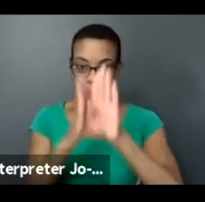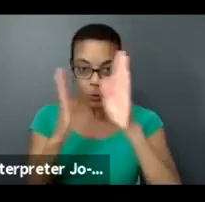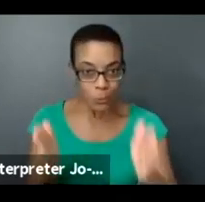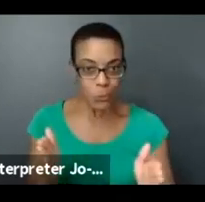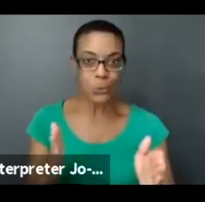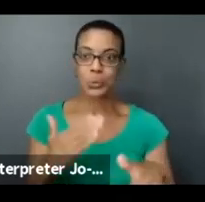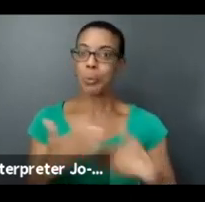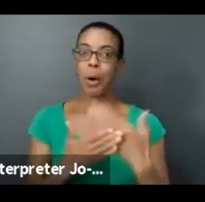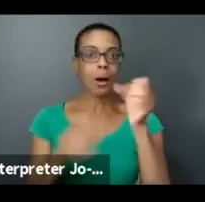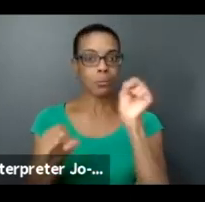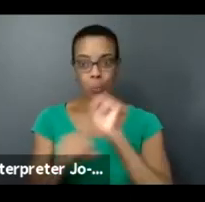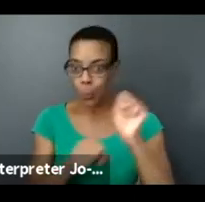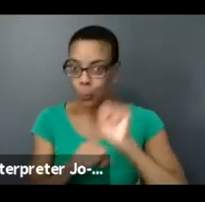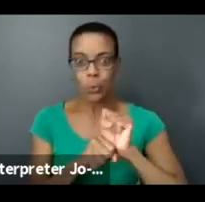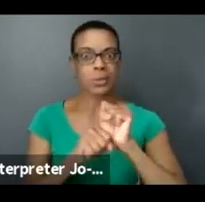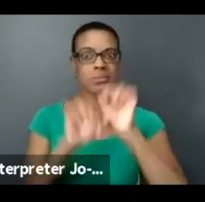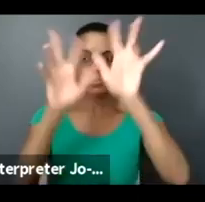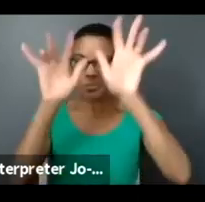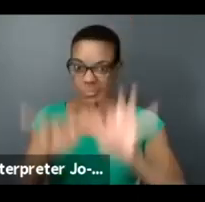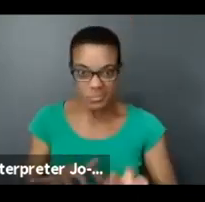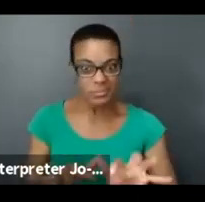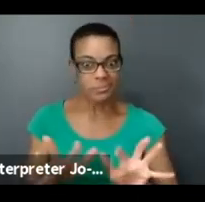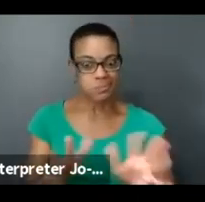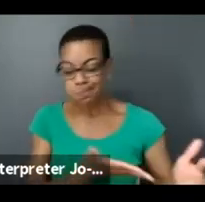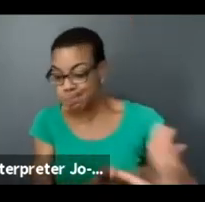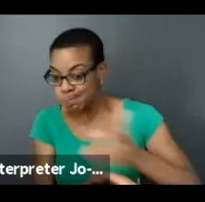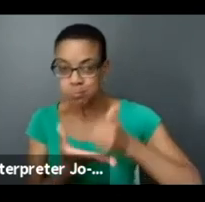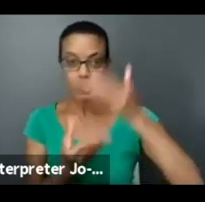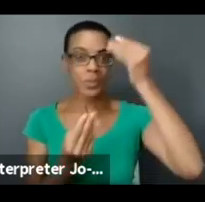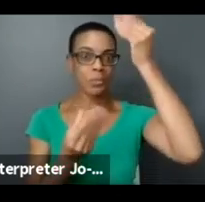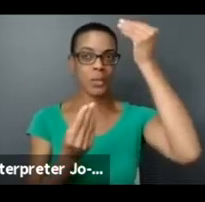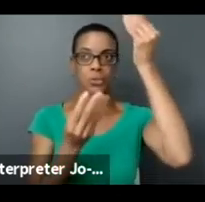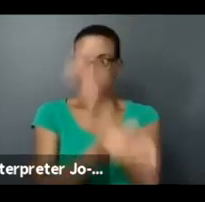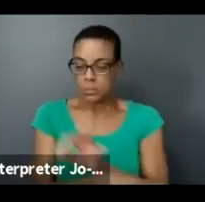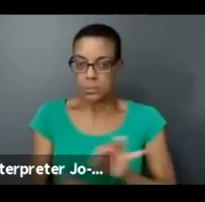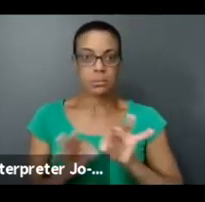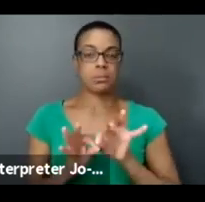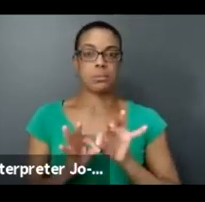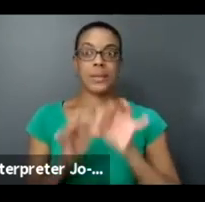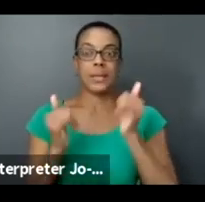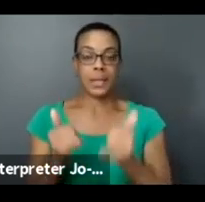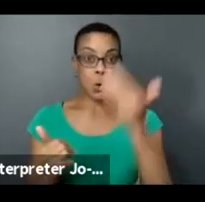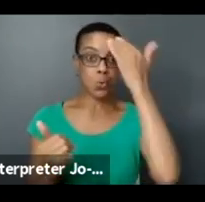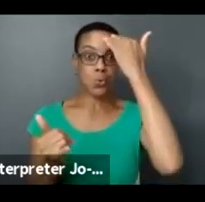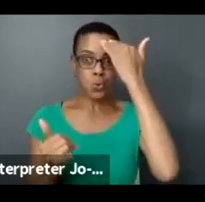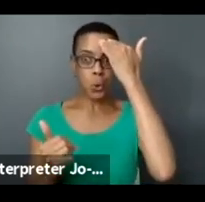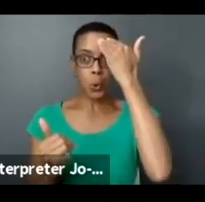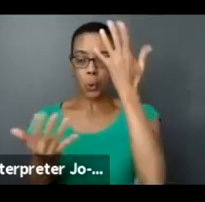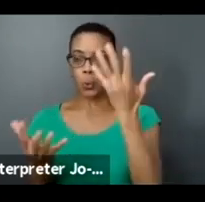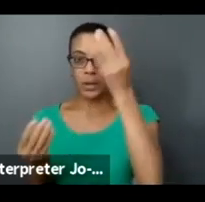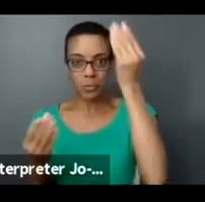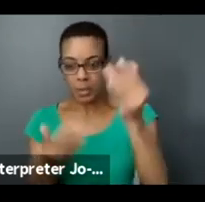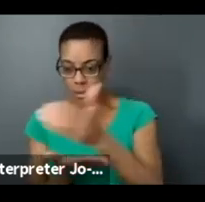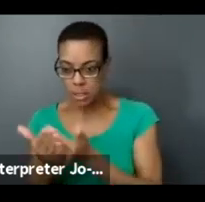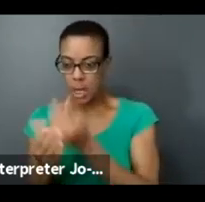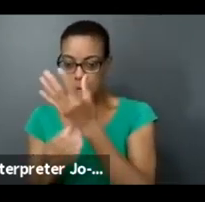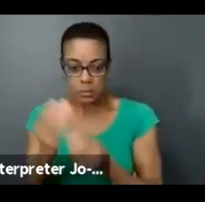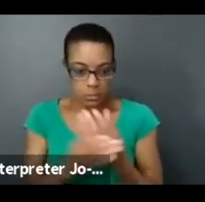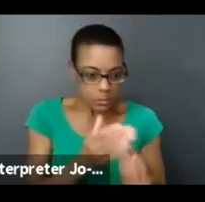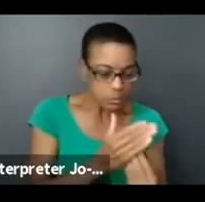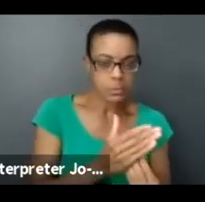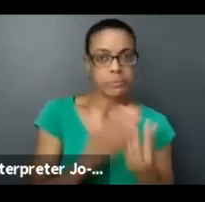the report. That's really key. Once you do a report, then you know where the gaps are. And so hopefully we can continue doing this